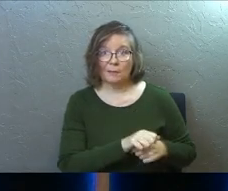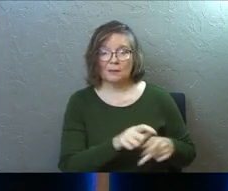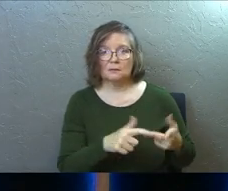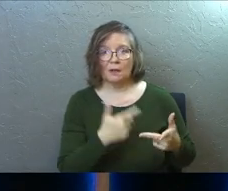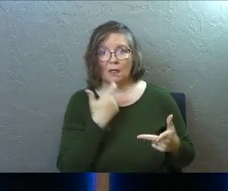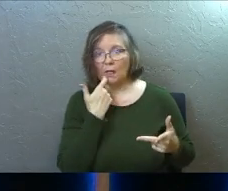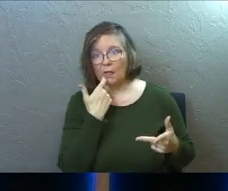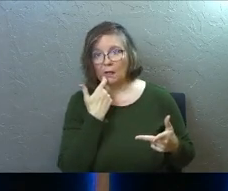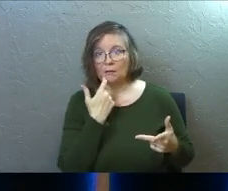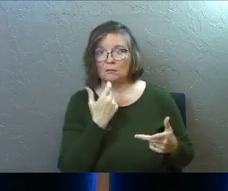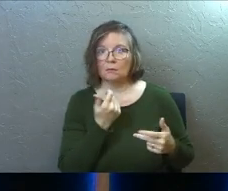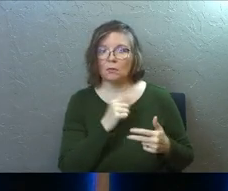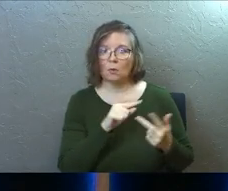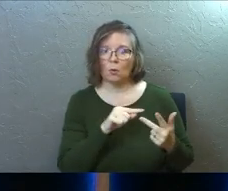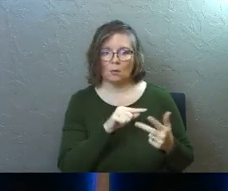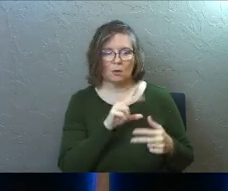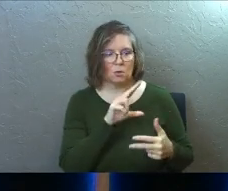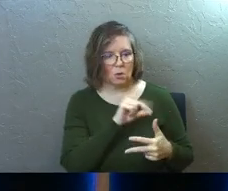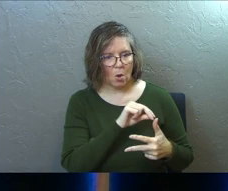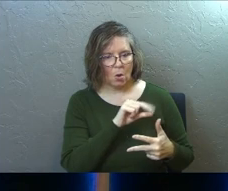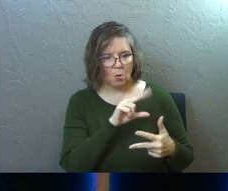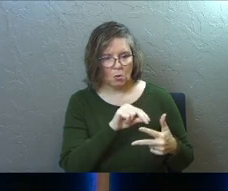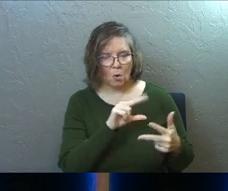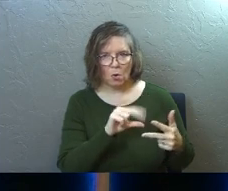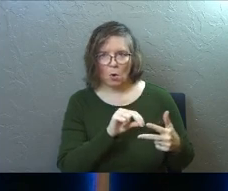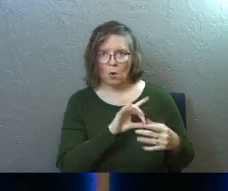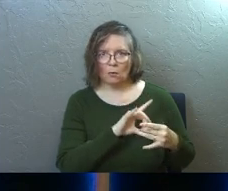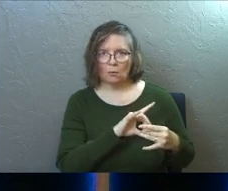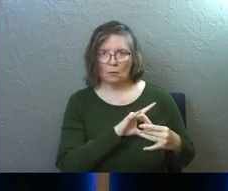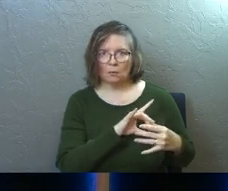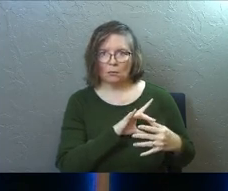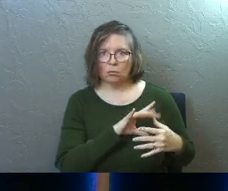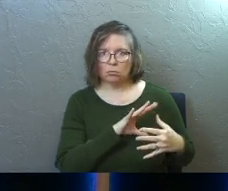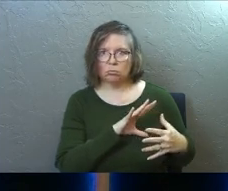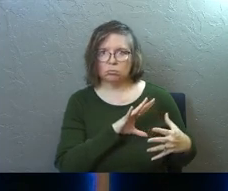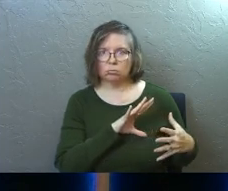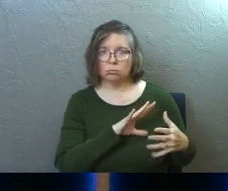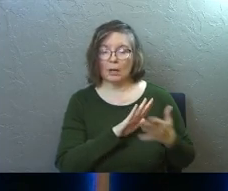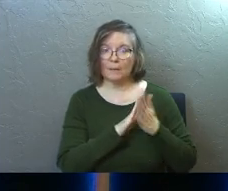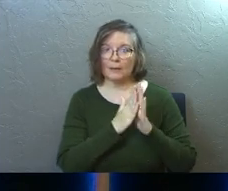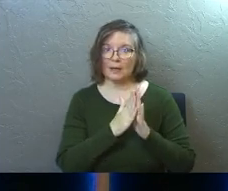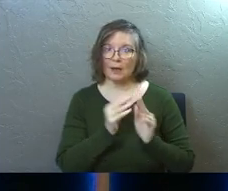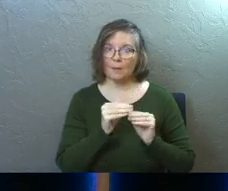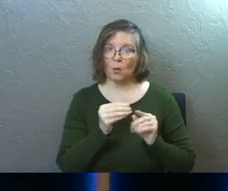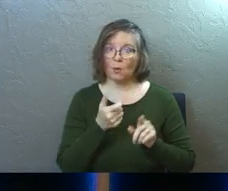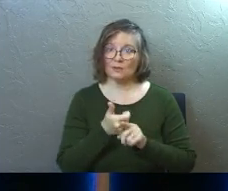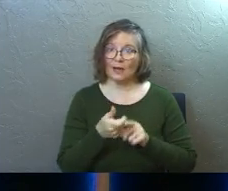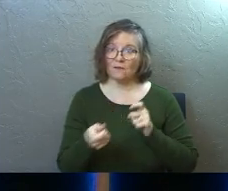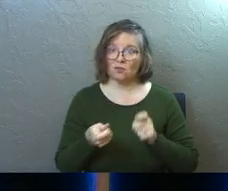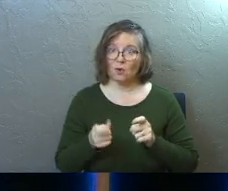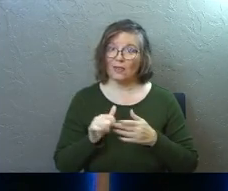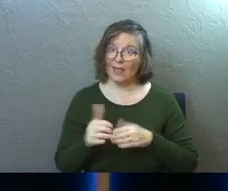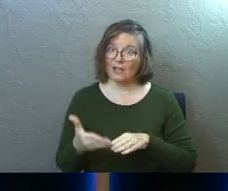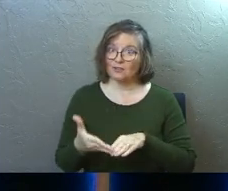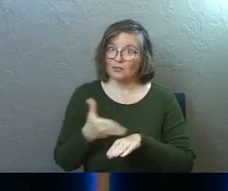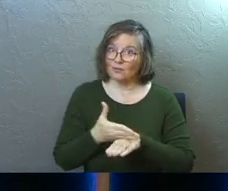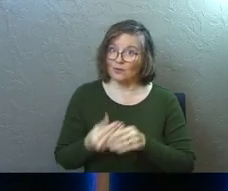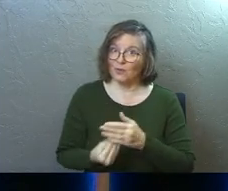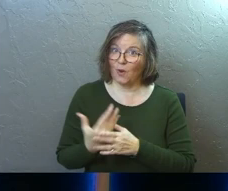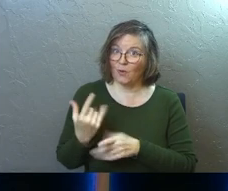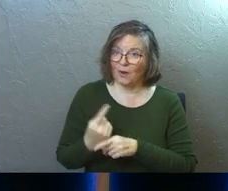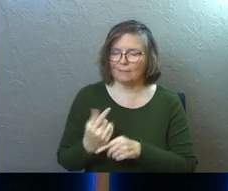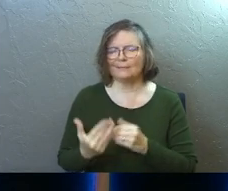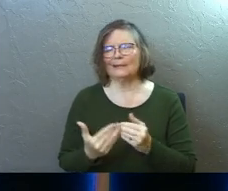going to start saying no to those things. You're going to sharpen your no and you're going to start having some self-control. That's growth, right? Another easy one. Yes.